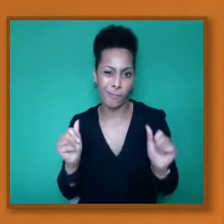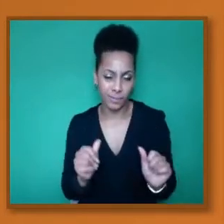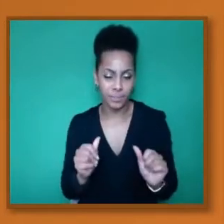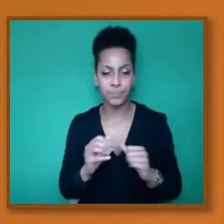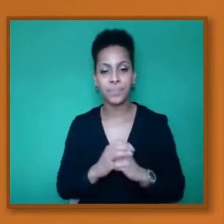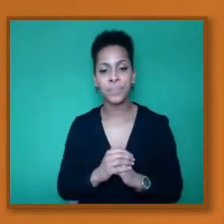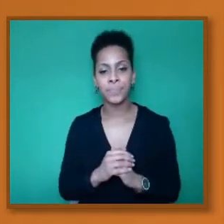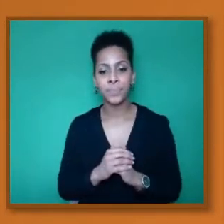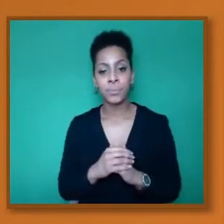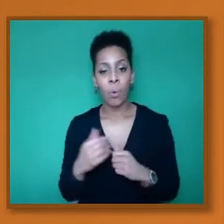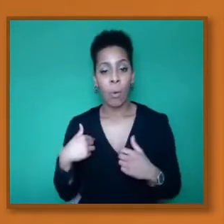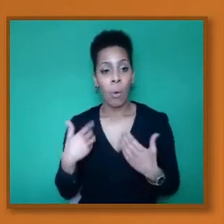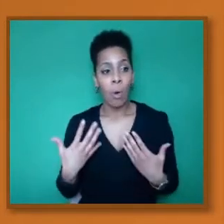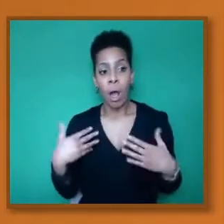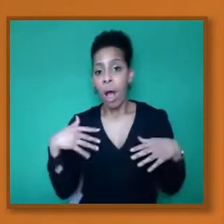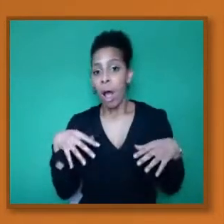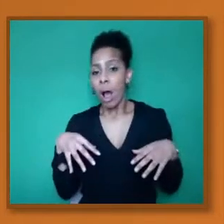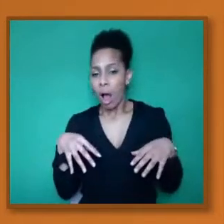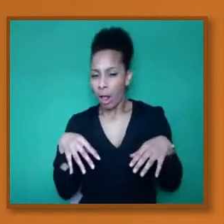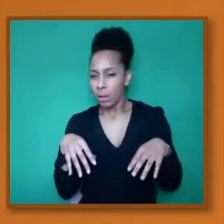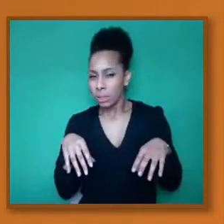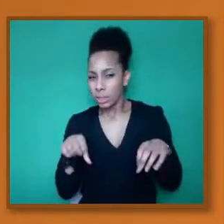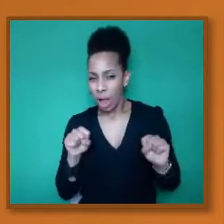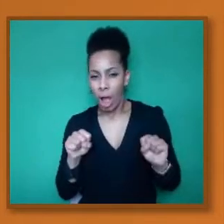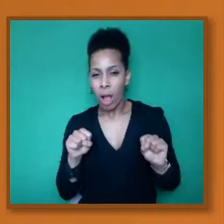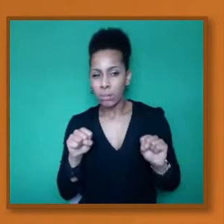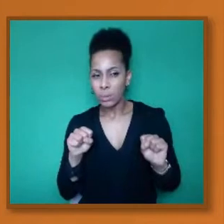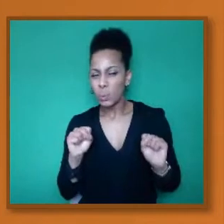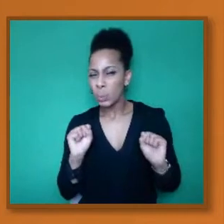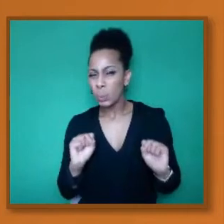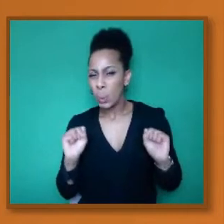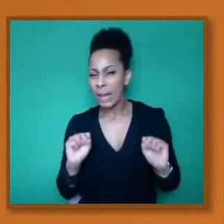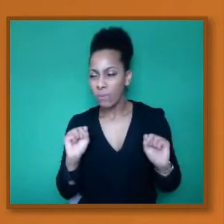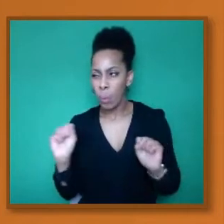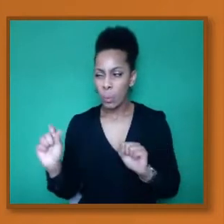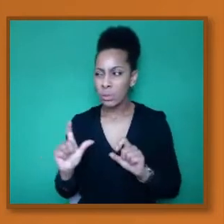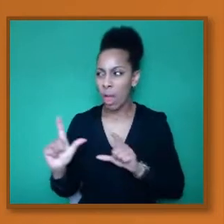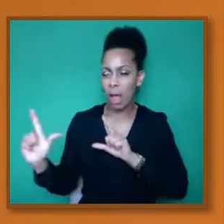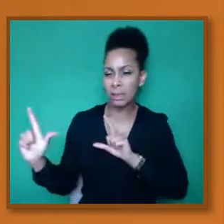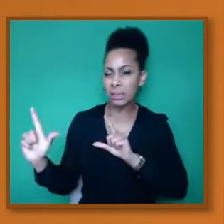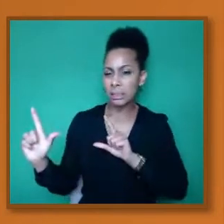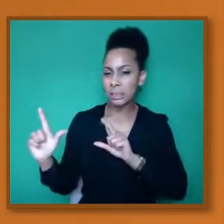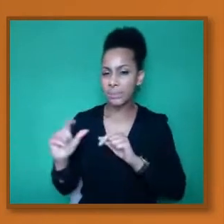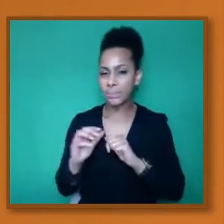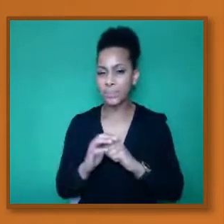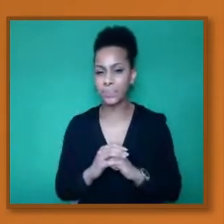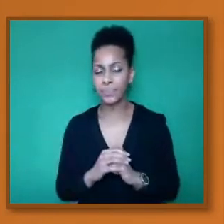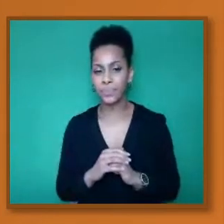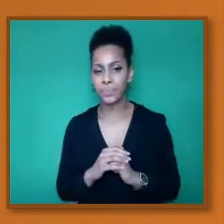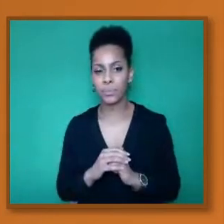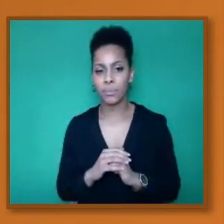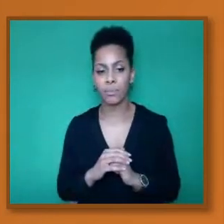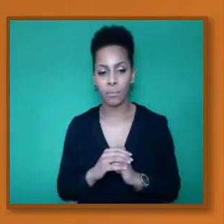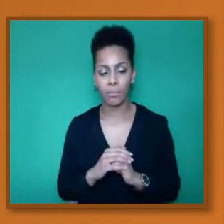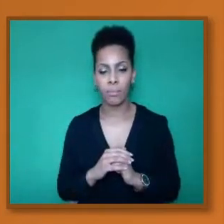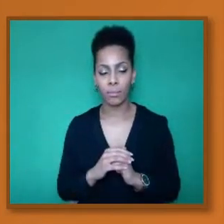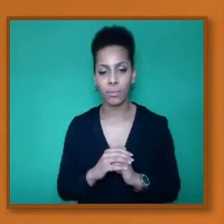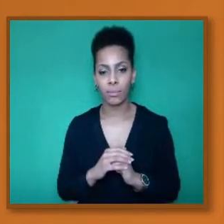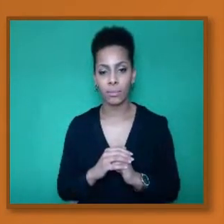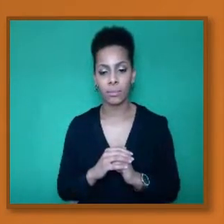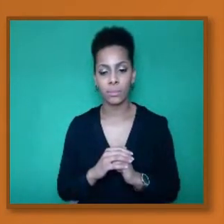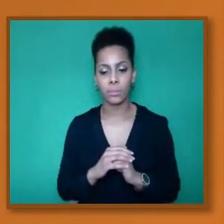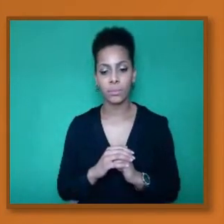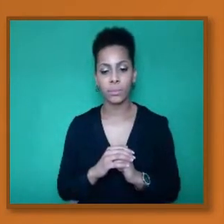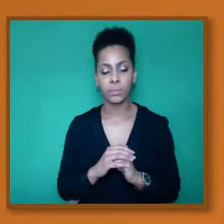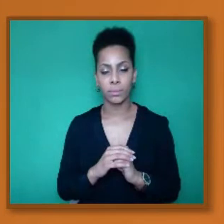while the slides come up and particularly from, you know, Dr. Mitchell's perspective, because he'll be talking